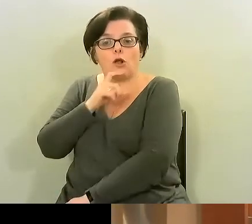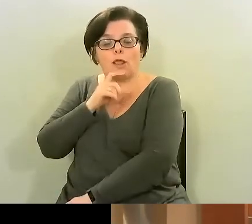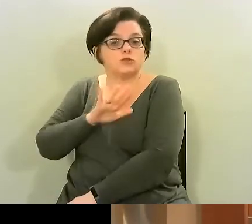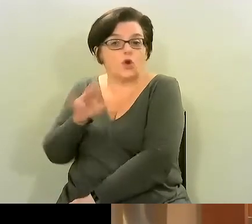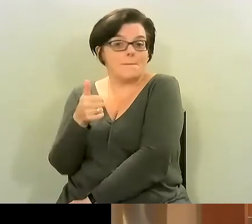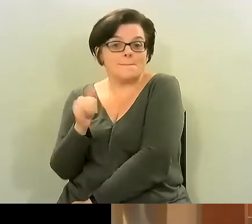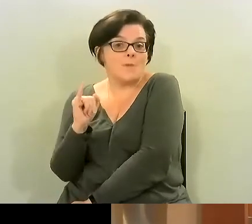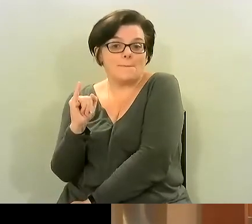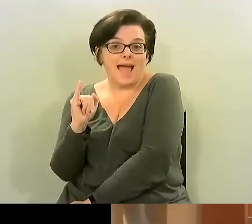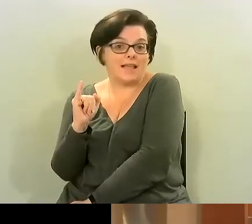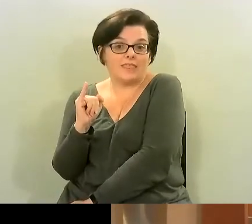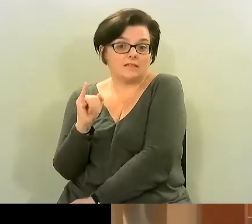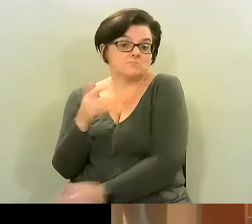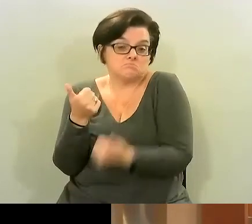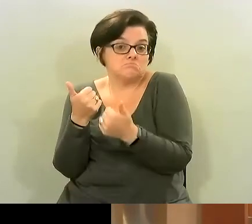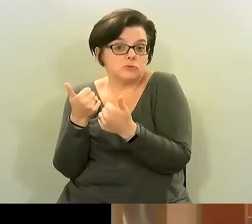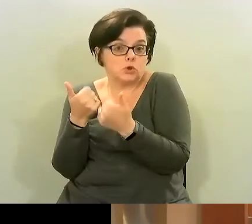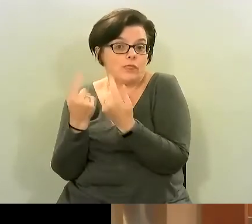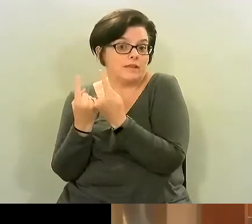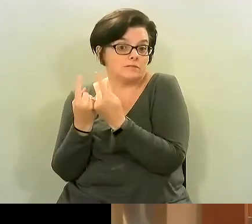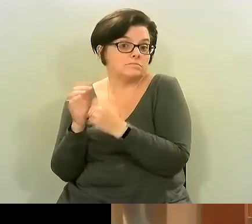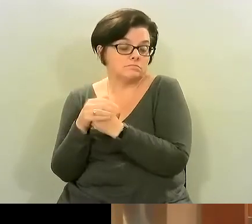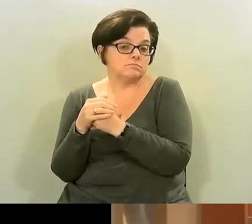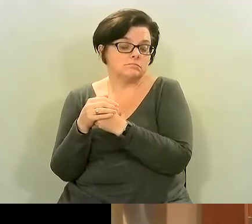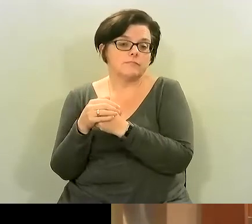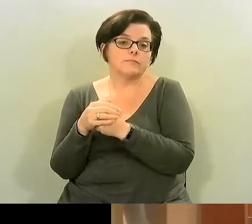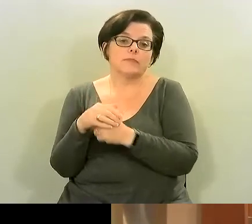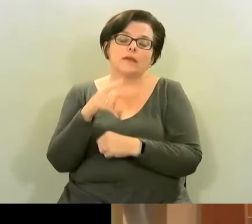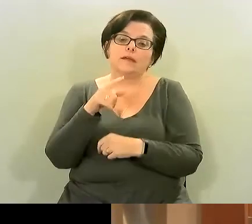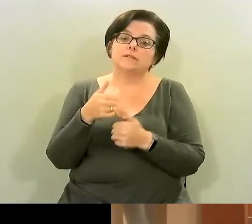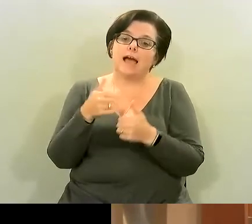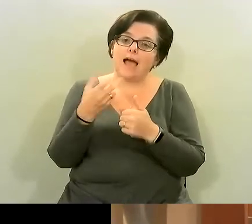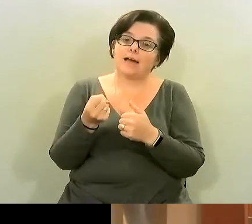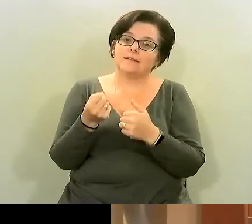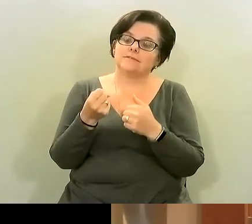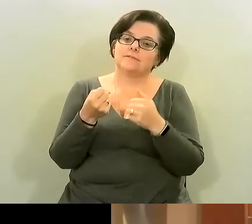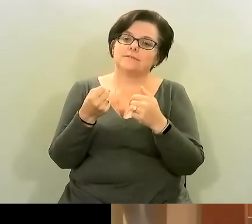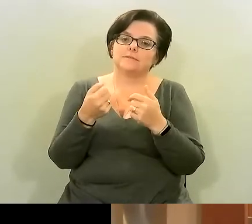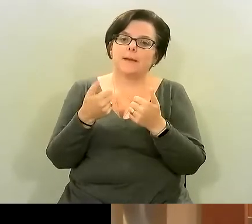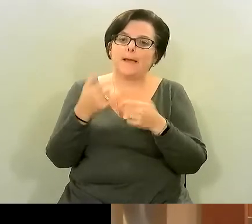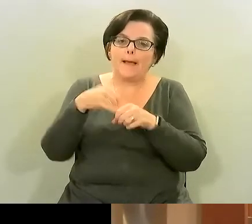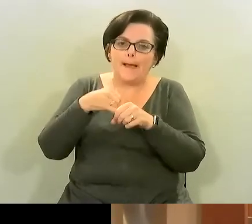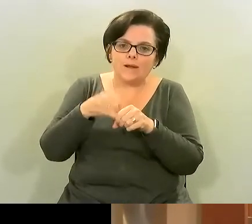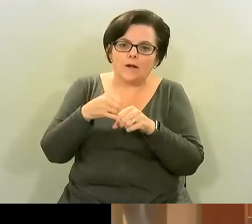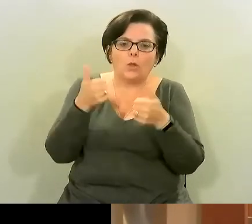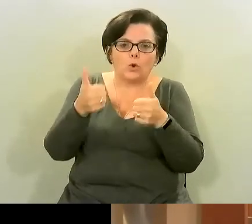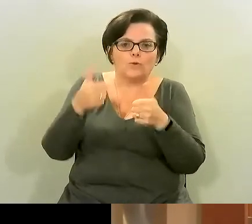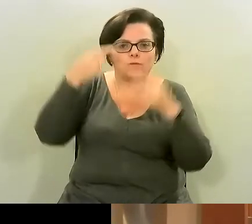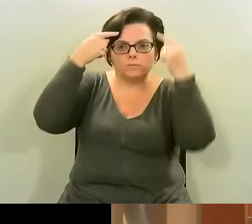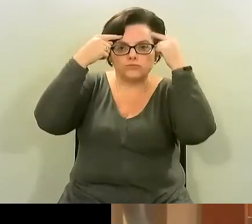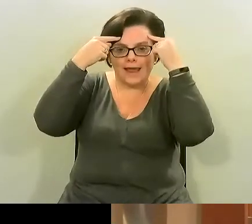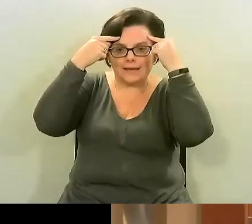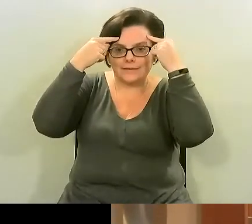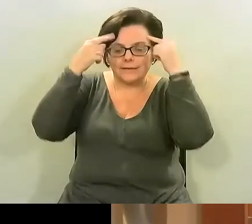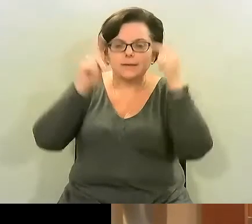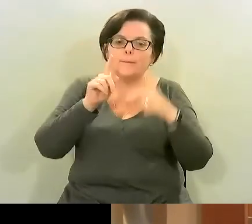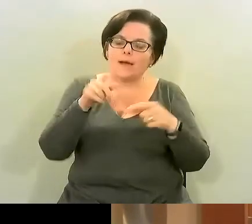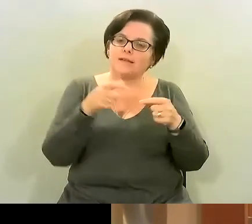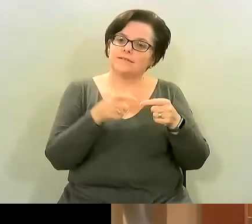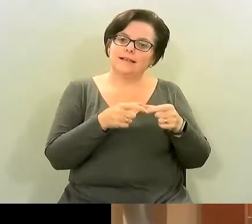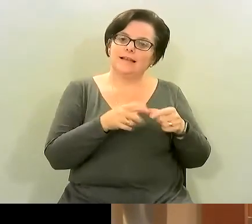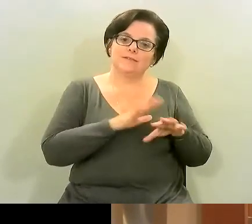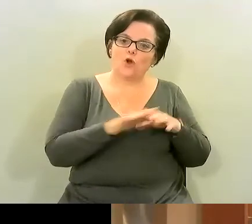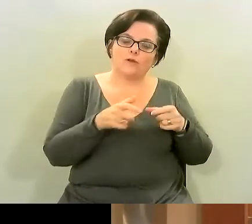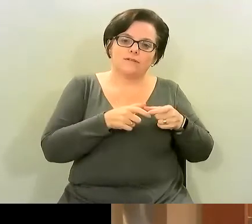brain it's super rich in cacao flavonols which are good for the brain but unfortunately it's not the candy bars and the milk chocolate and